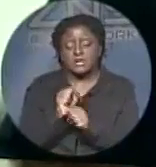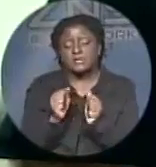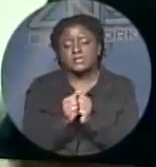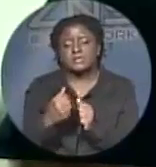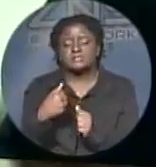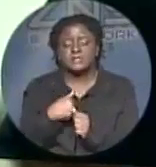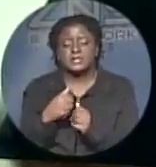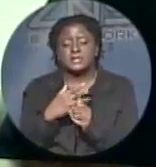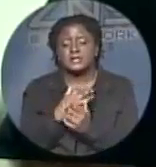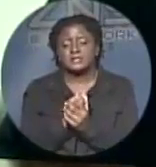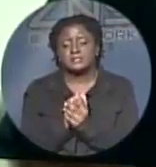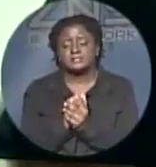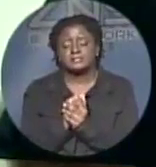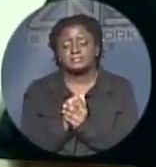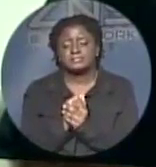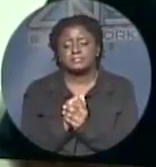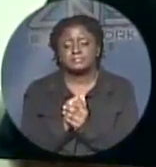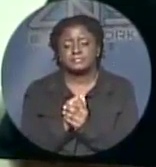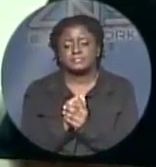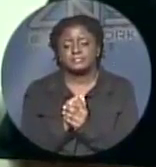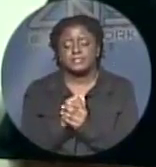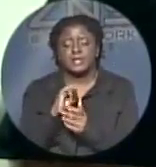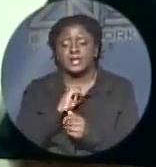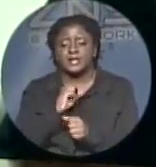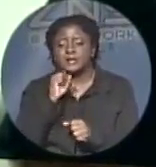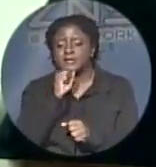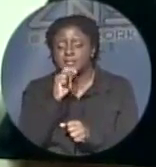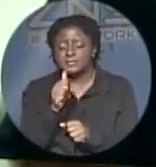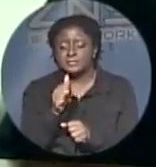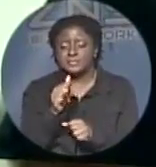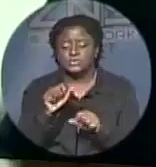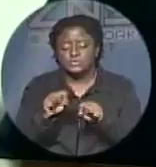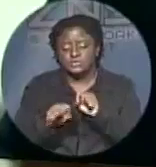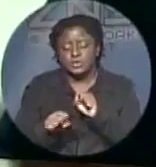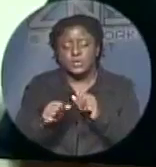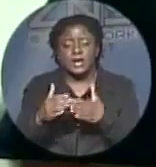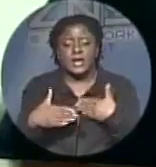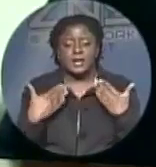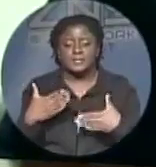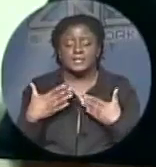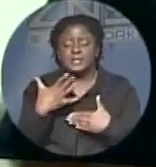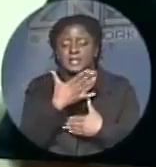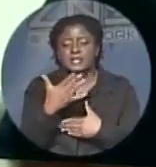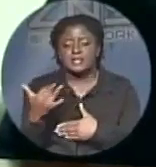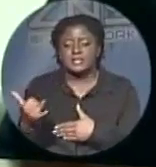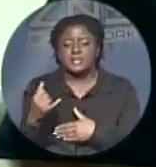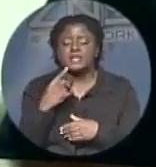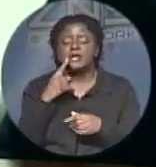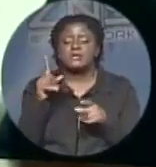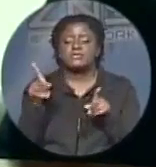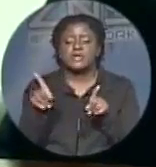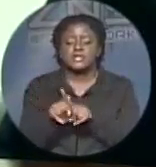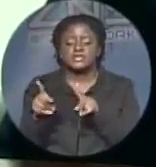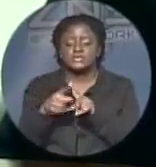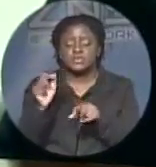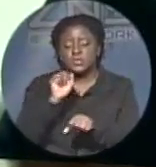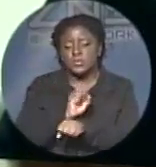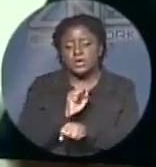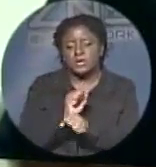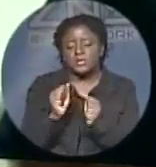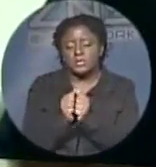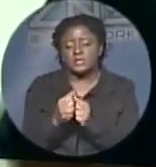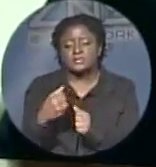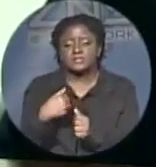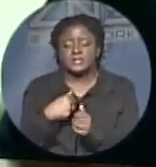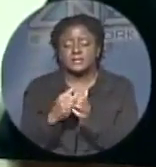said something else, but I was so happy that they agreed to work with me. I approached them personally because I felt